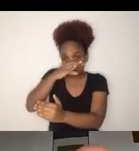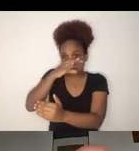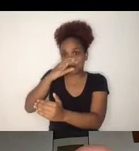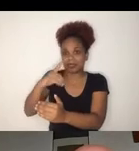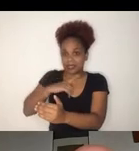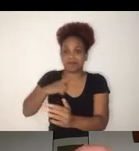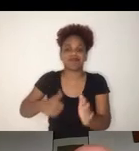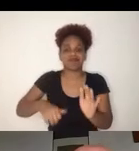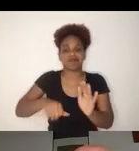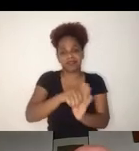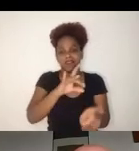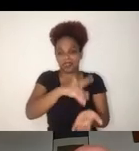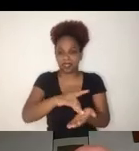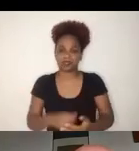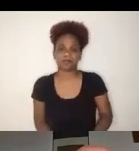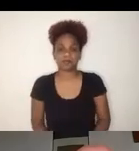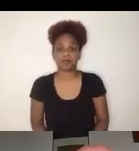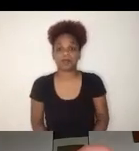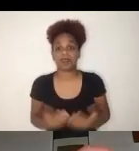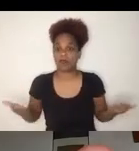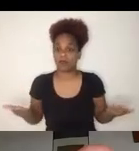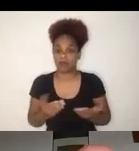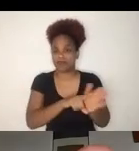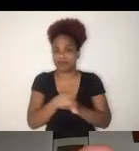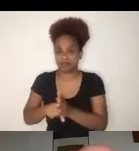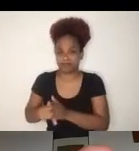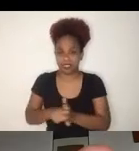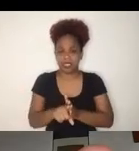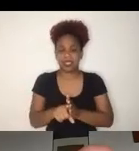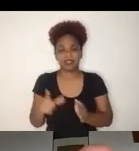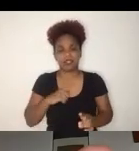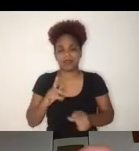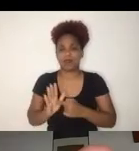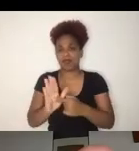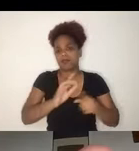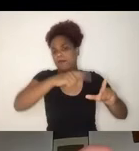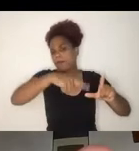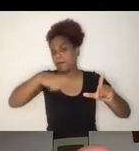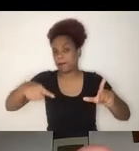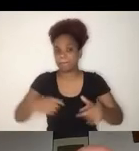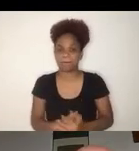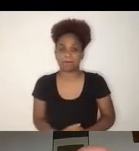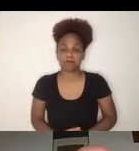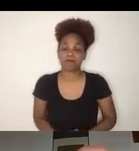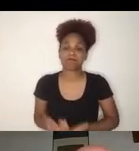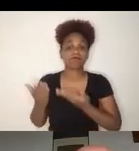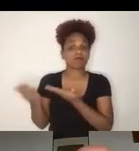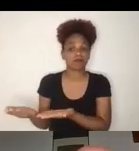at a number of indicators. First of all, and these data come all from PISA 2018.